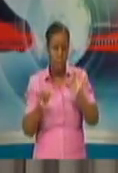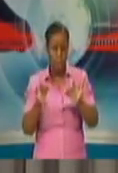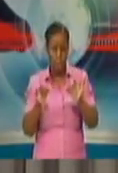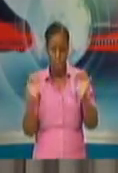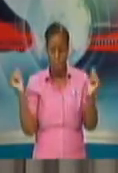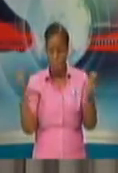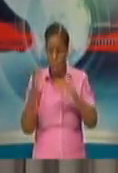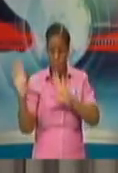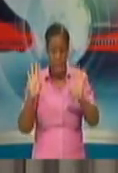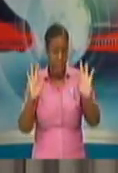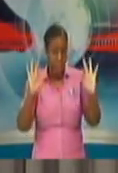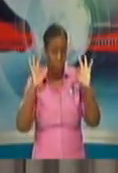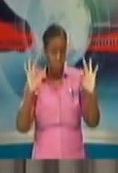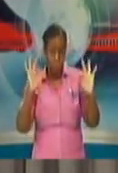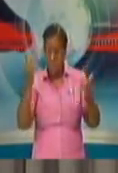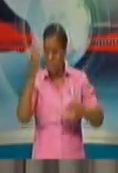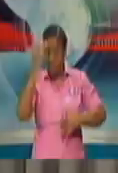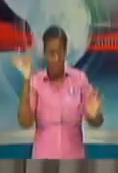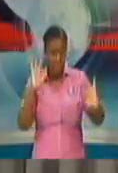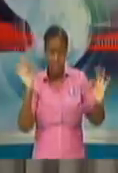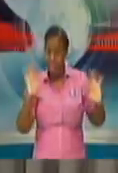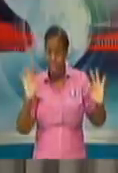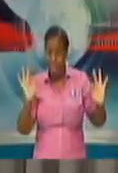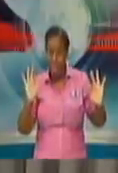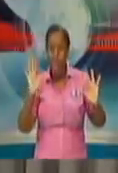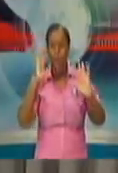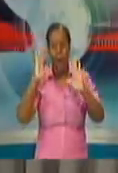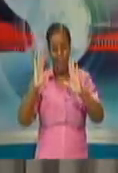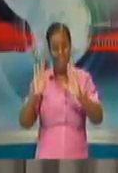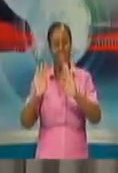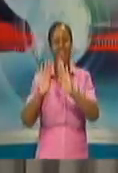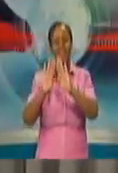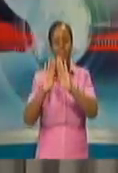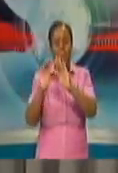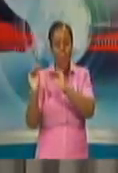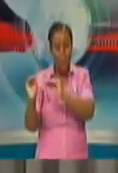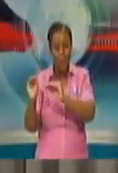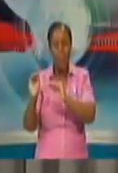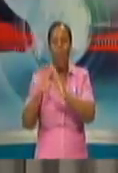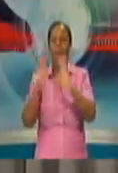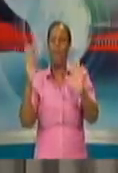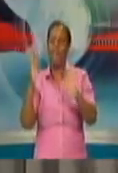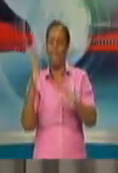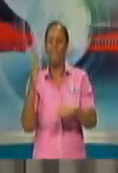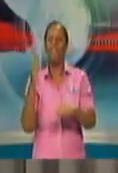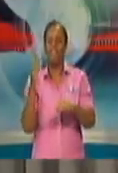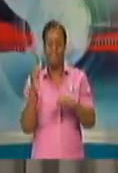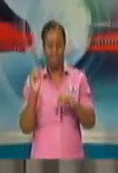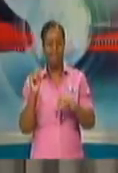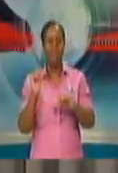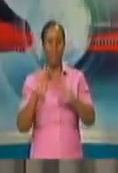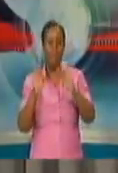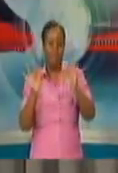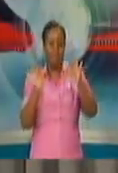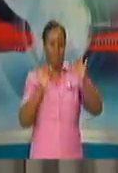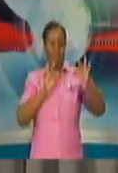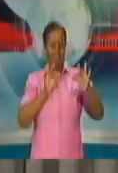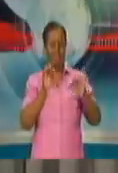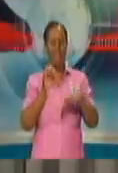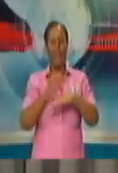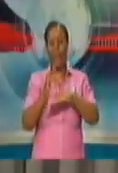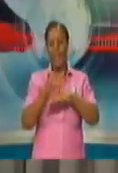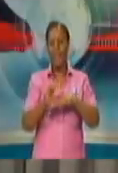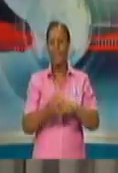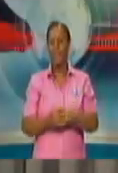depending on the state of play with regard to the virus and the progress that we were making. So that on the